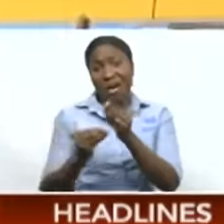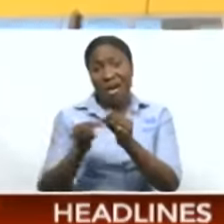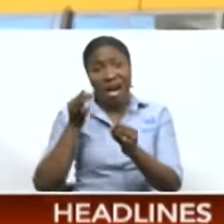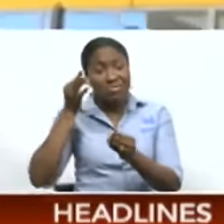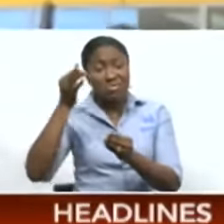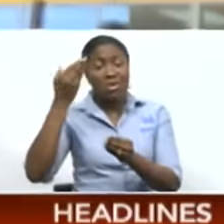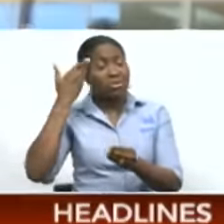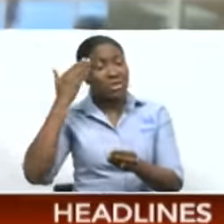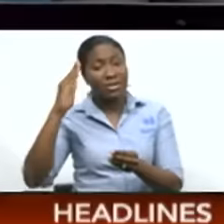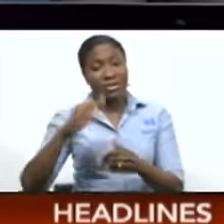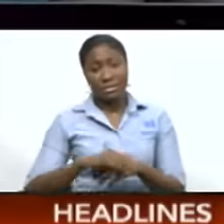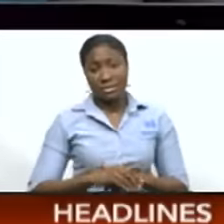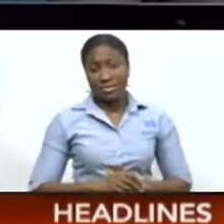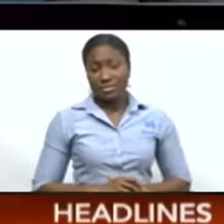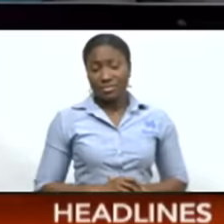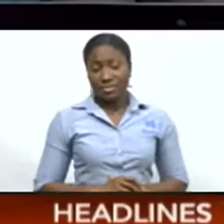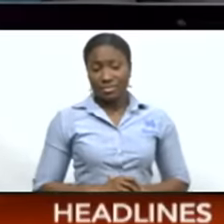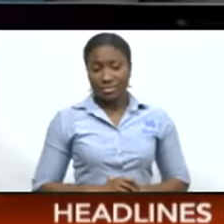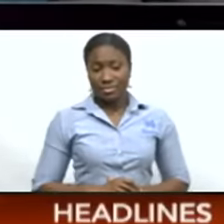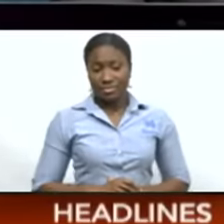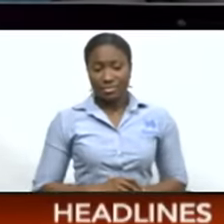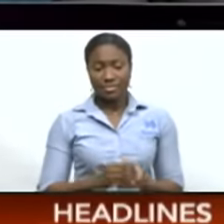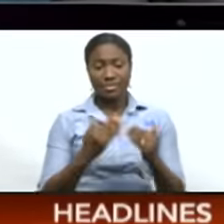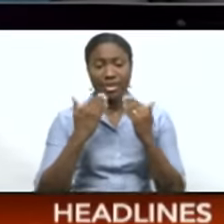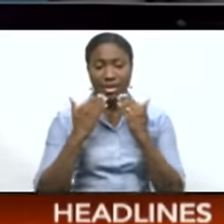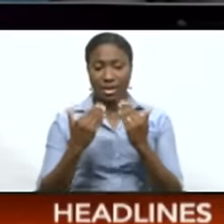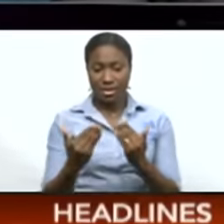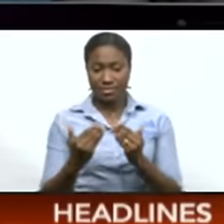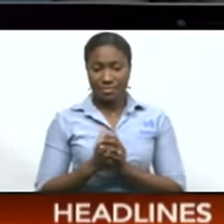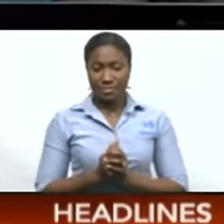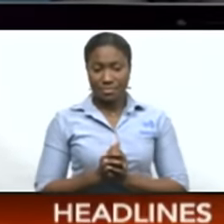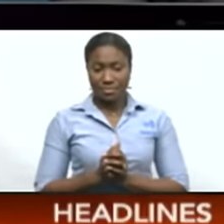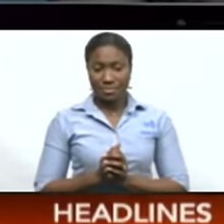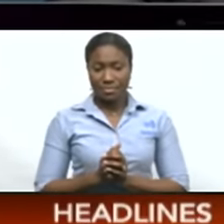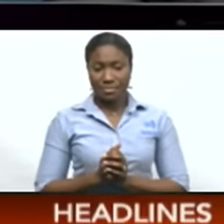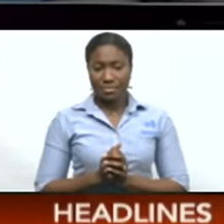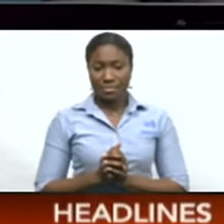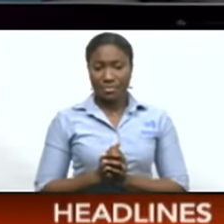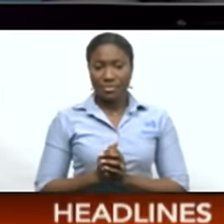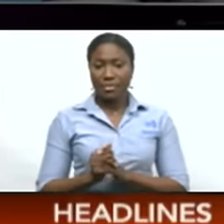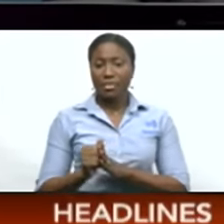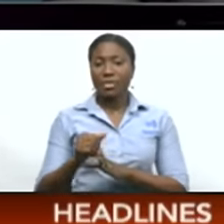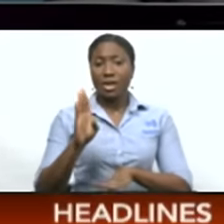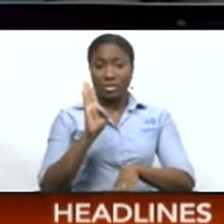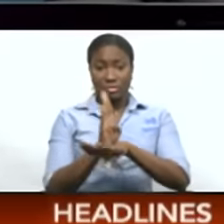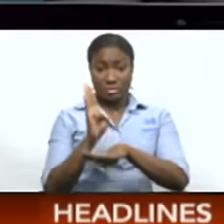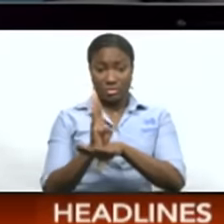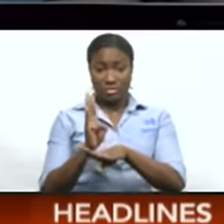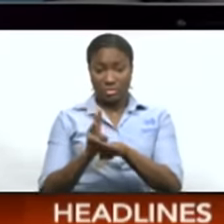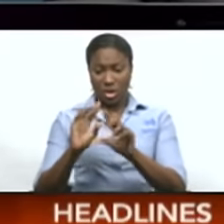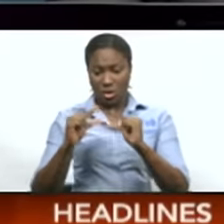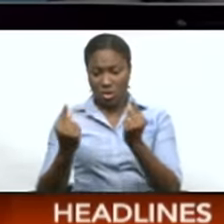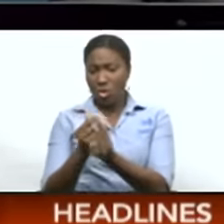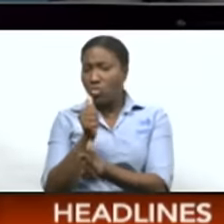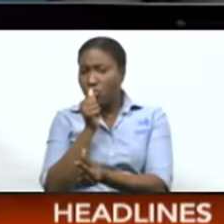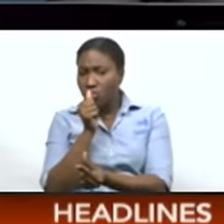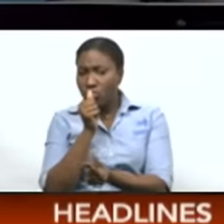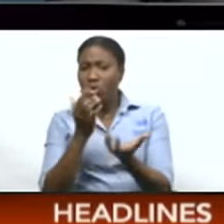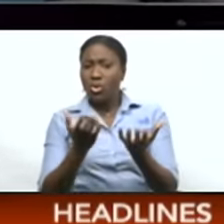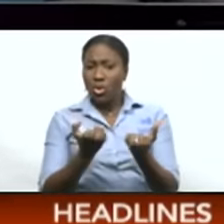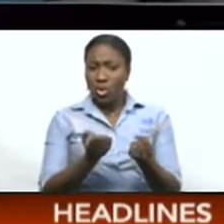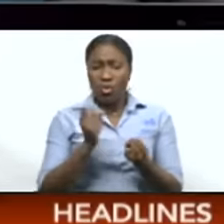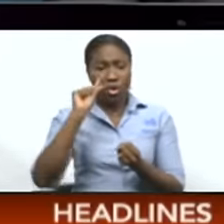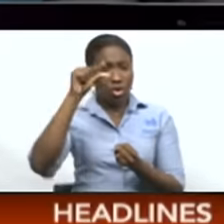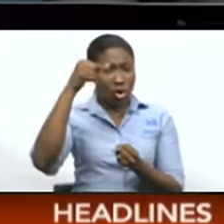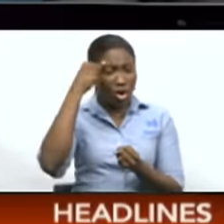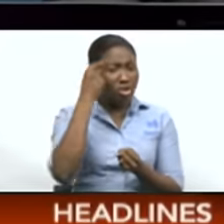Samaru, CNC3 News. Thank you, Akash. Meanwhile, the TNT Chamber is urging the government to understand that on top of the rate